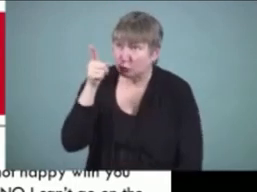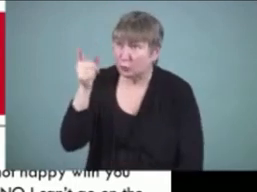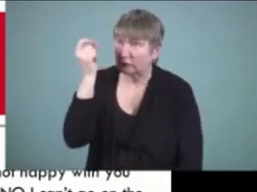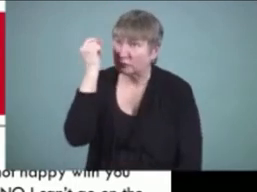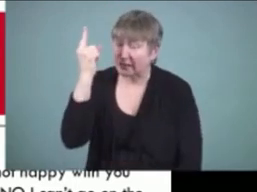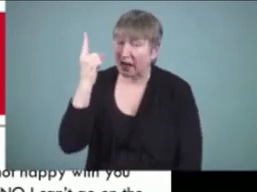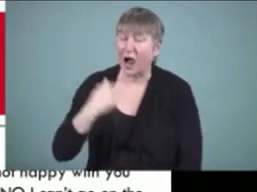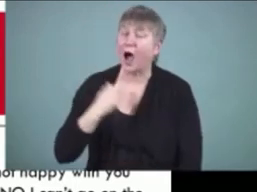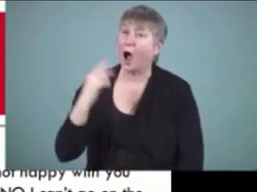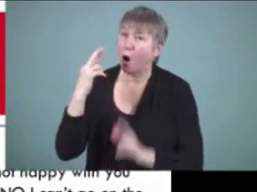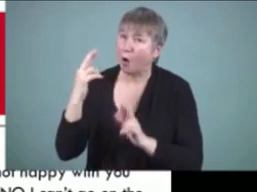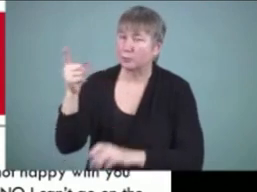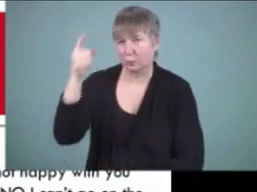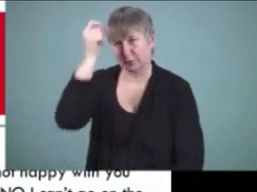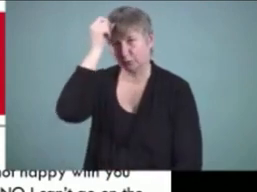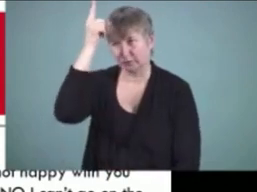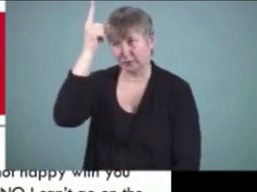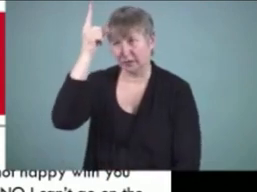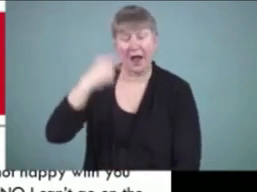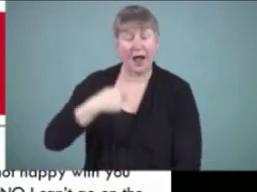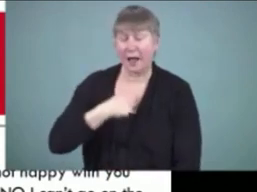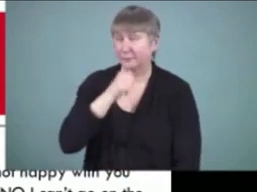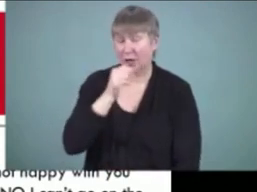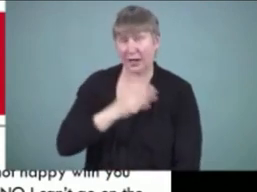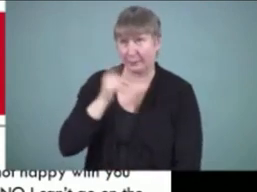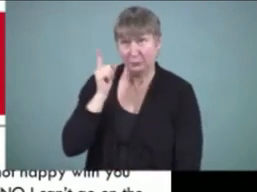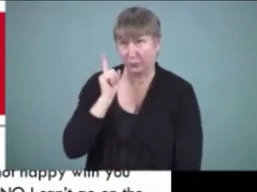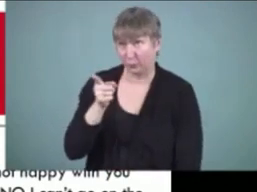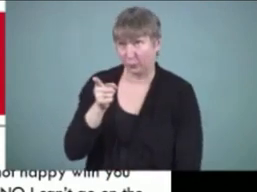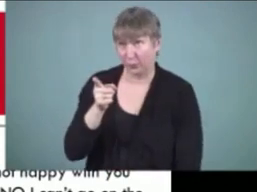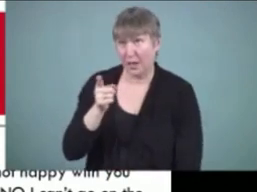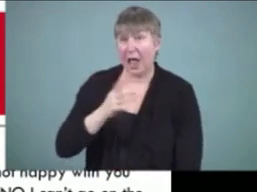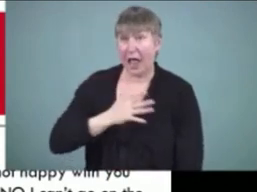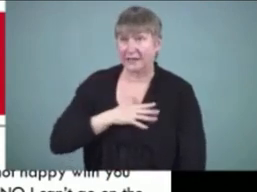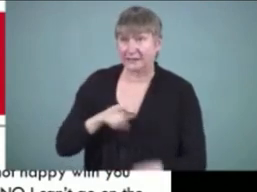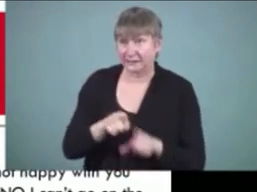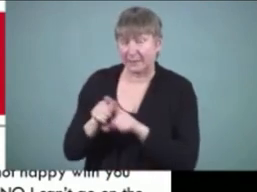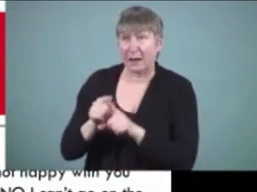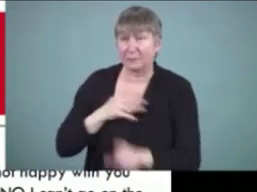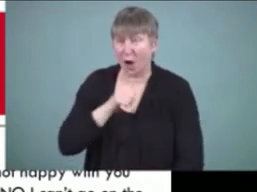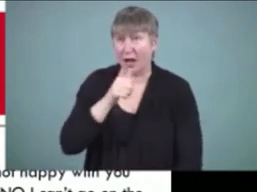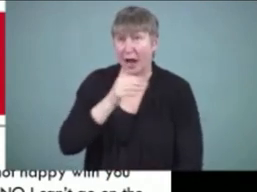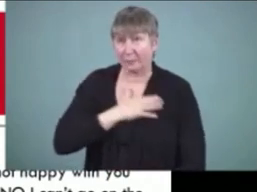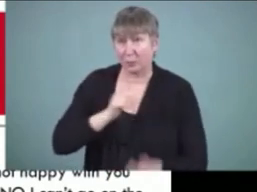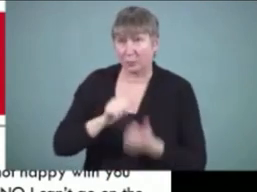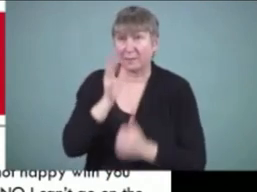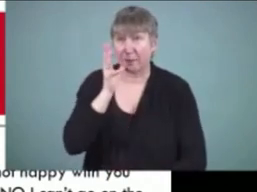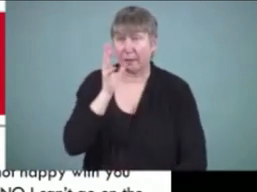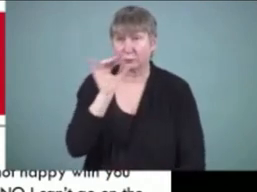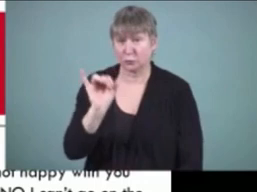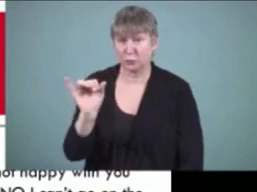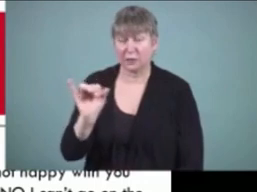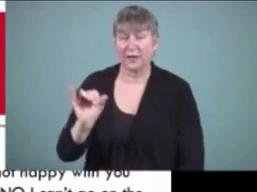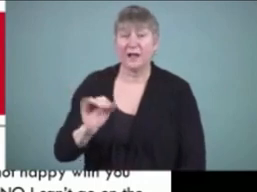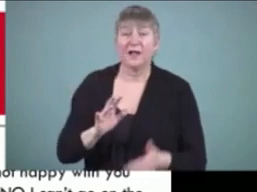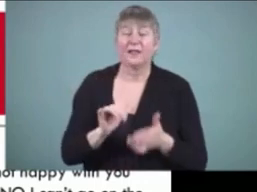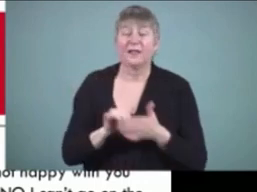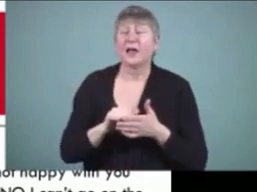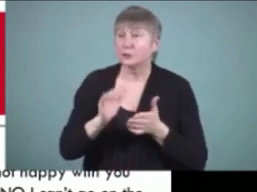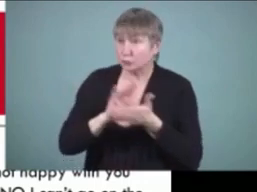I hope you will understand. Well, I am not happy with you and my mother too. TTT? The school will give tickets every day.